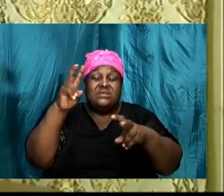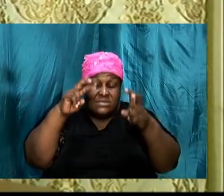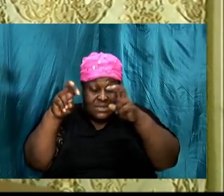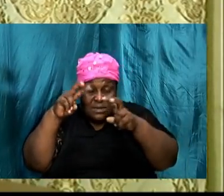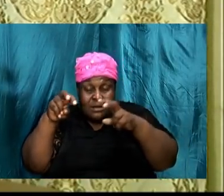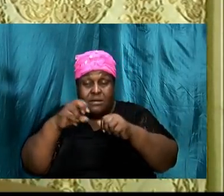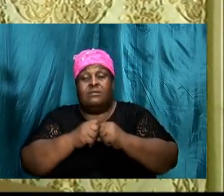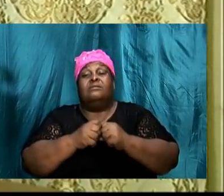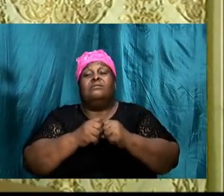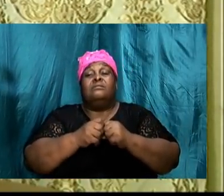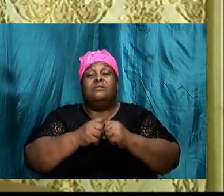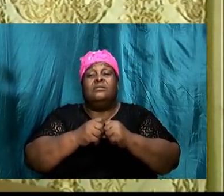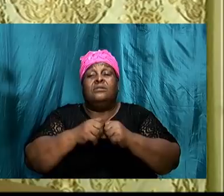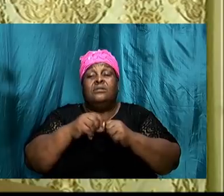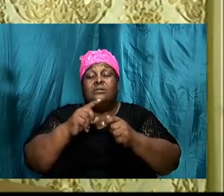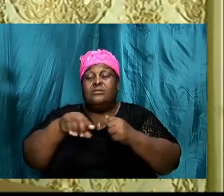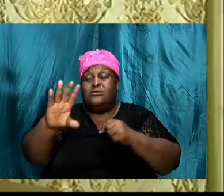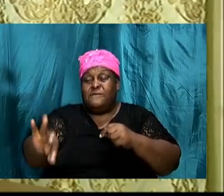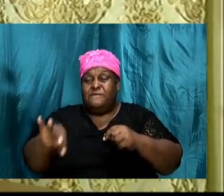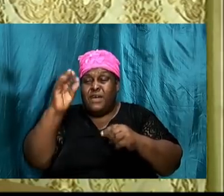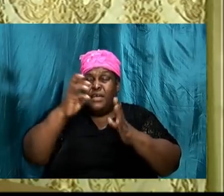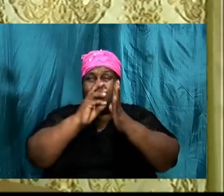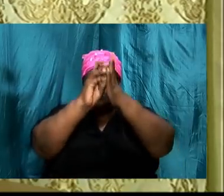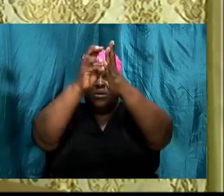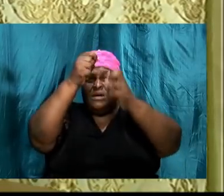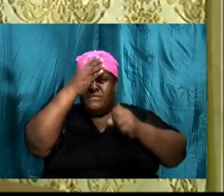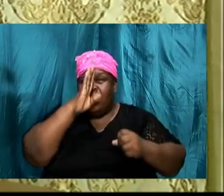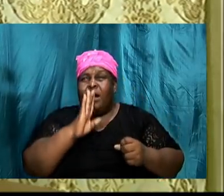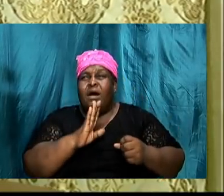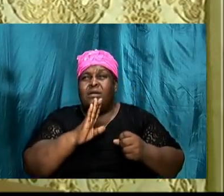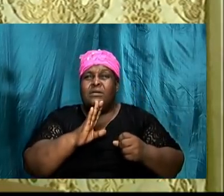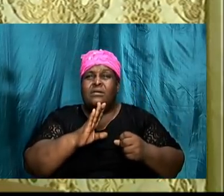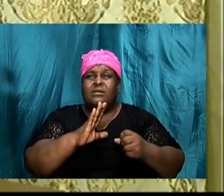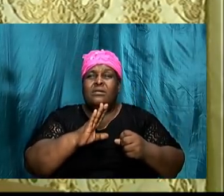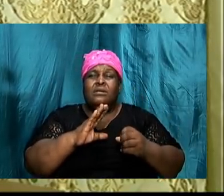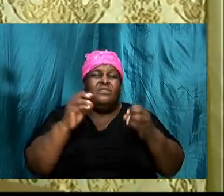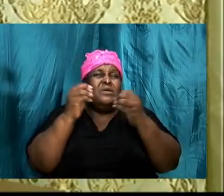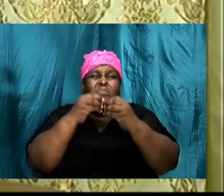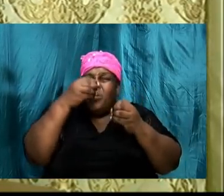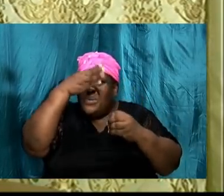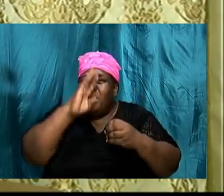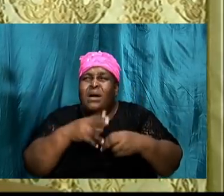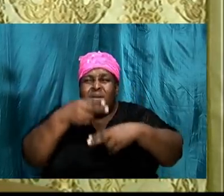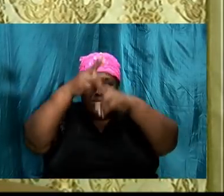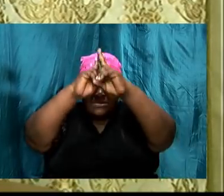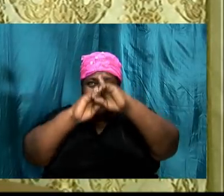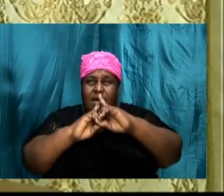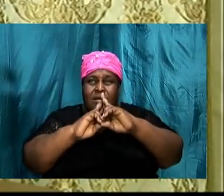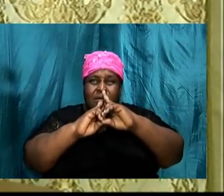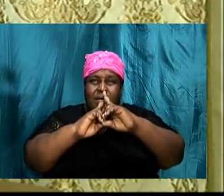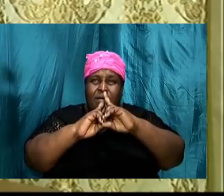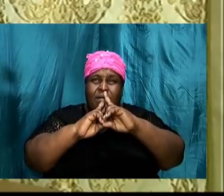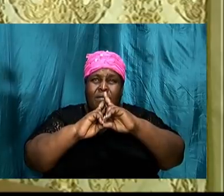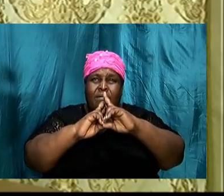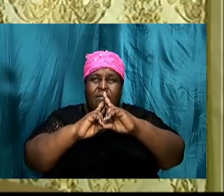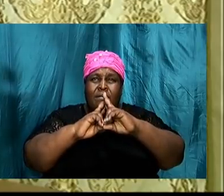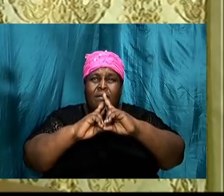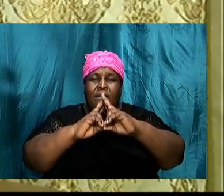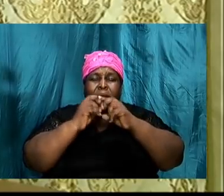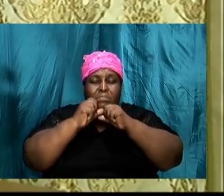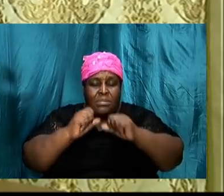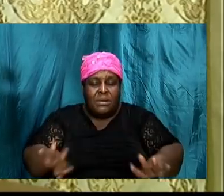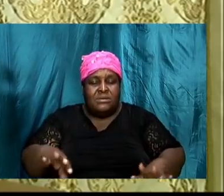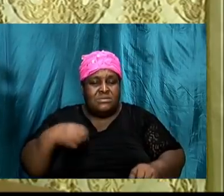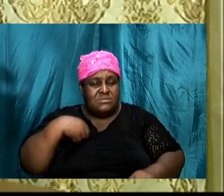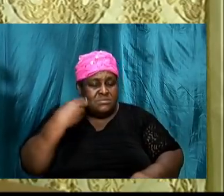will, the more he is honored and in return will bless us.